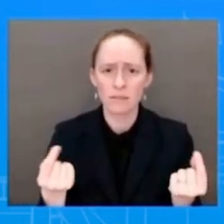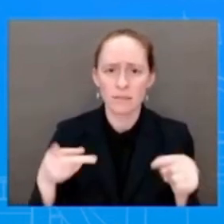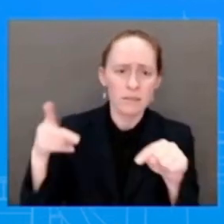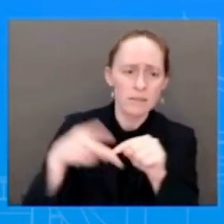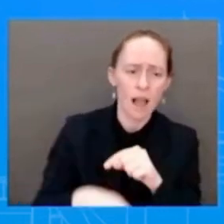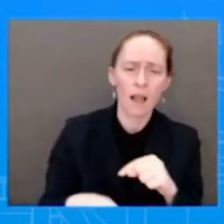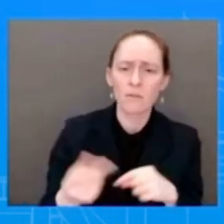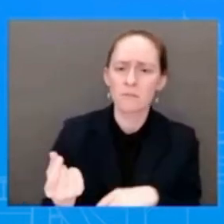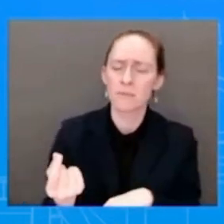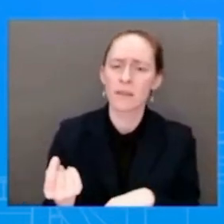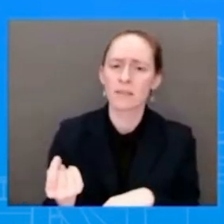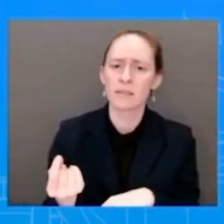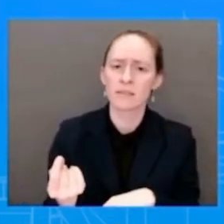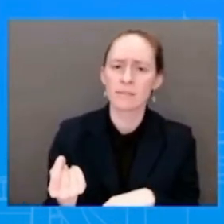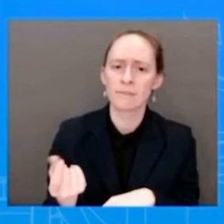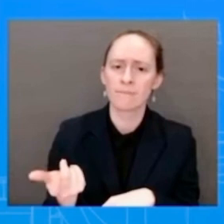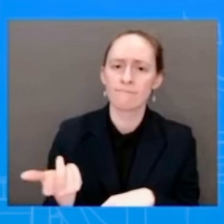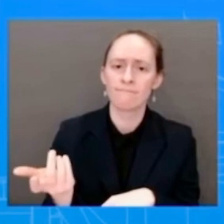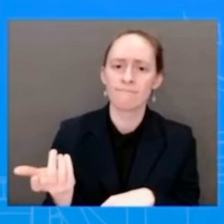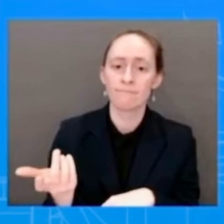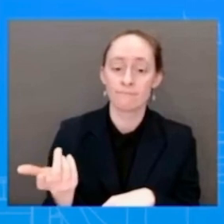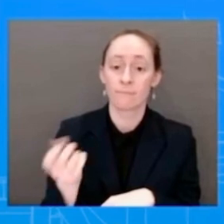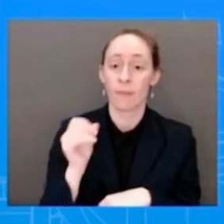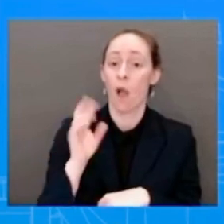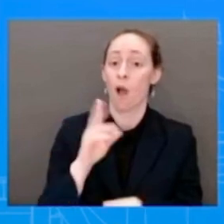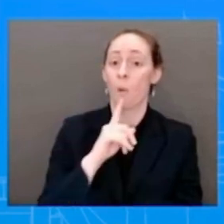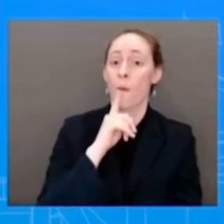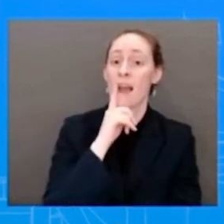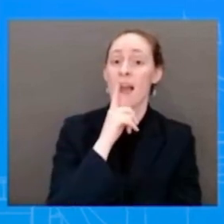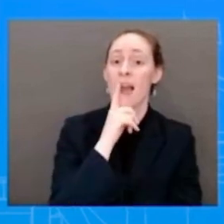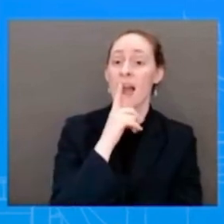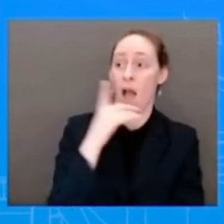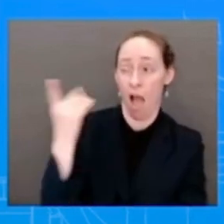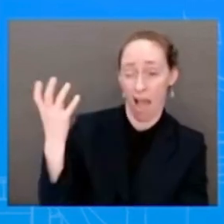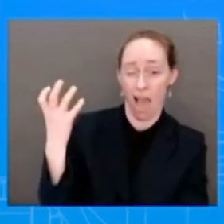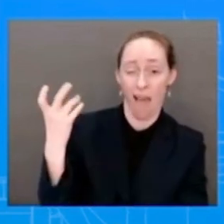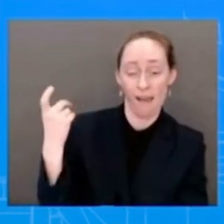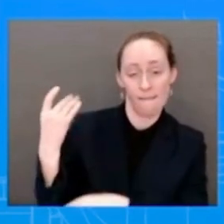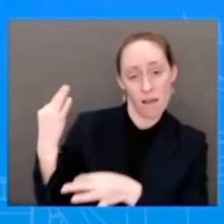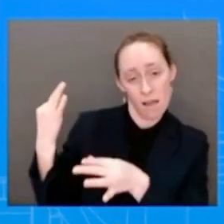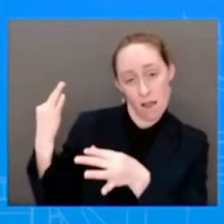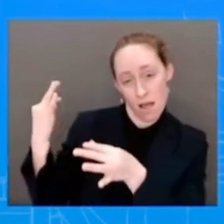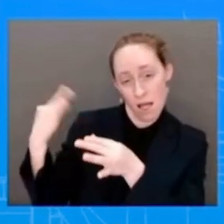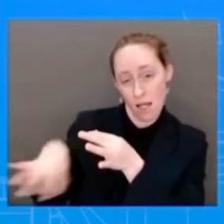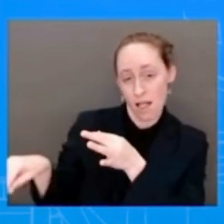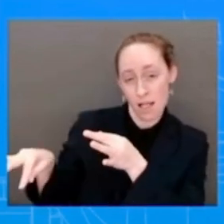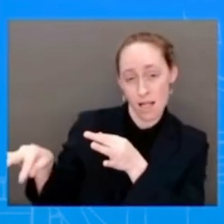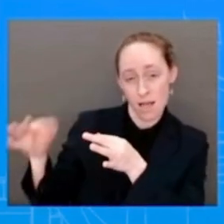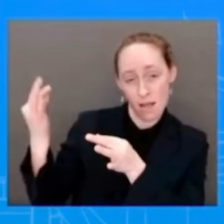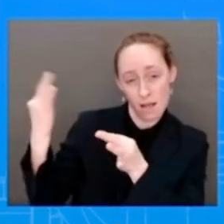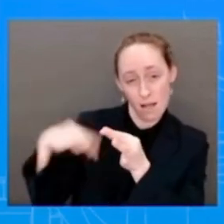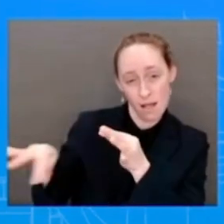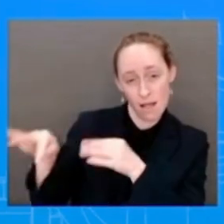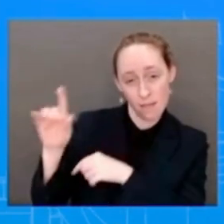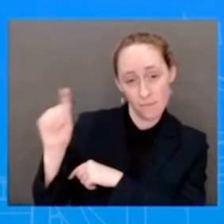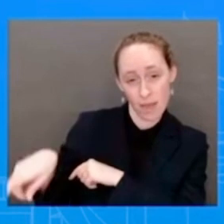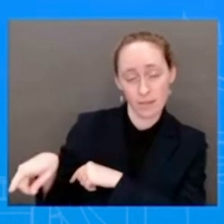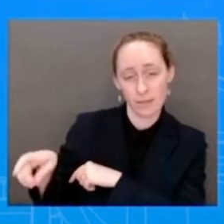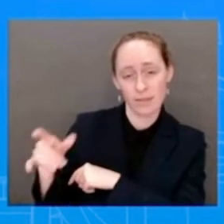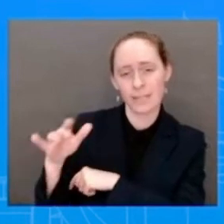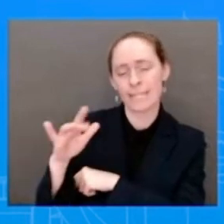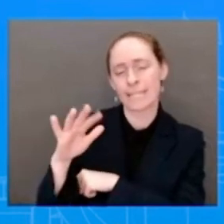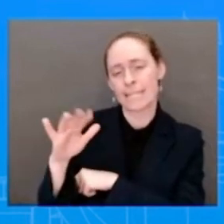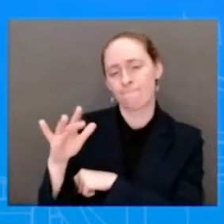hostage for their, you know, to hold it so that they don't do their